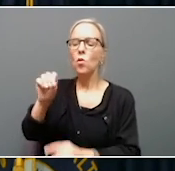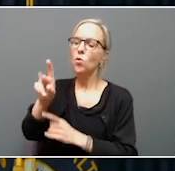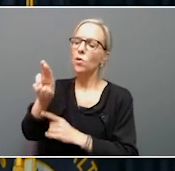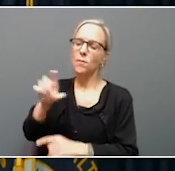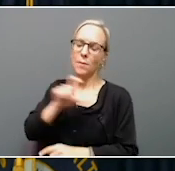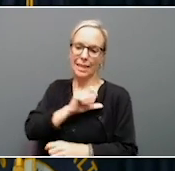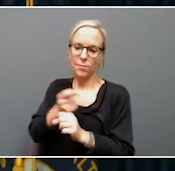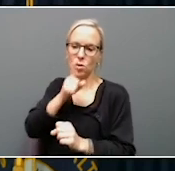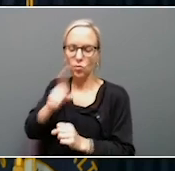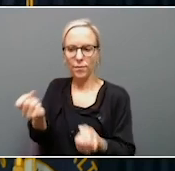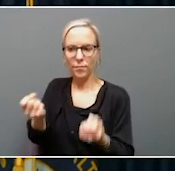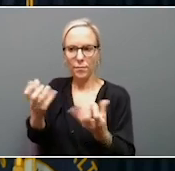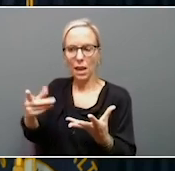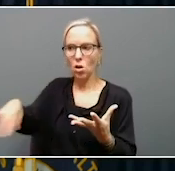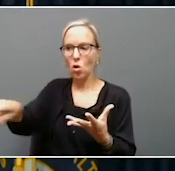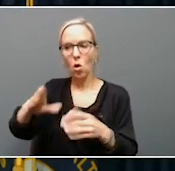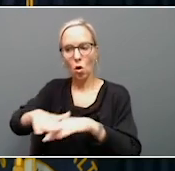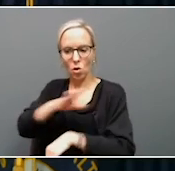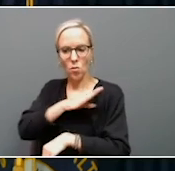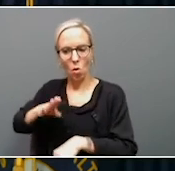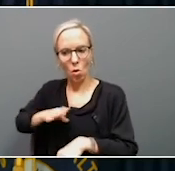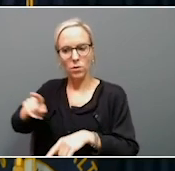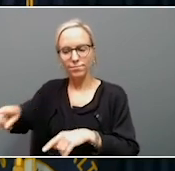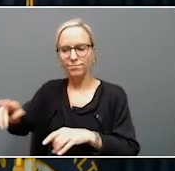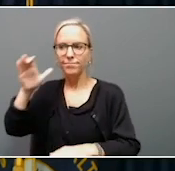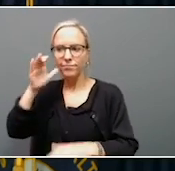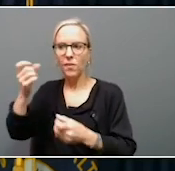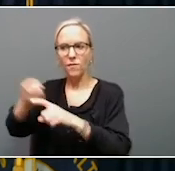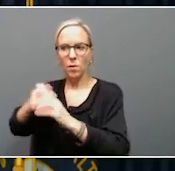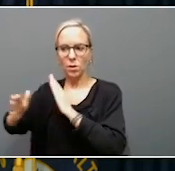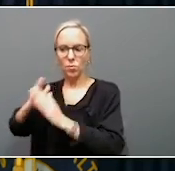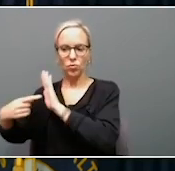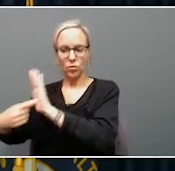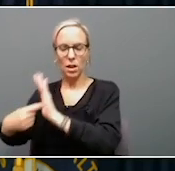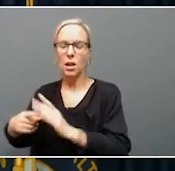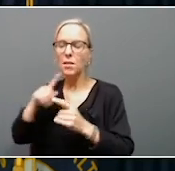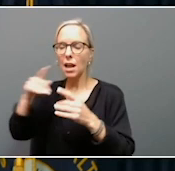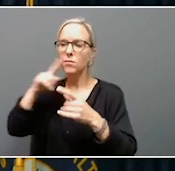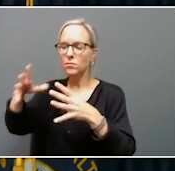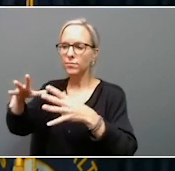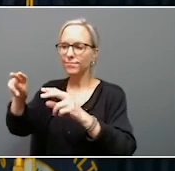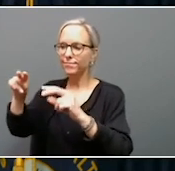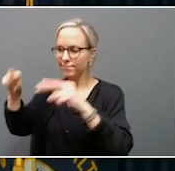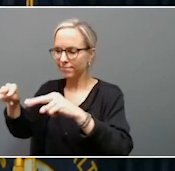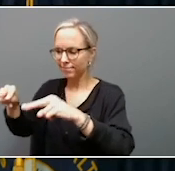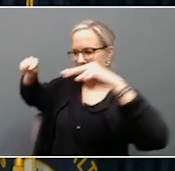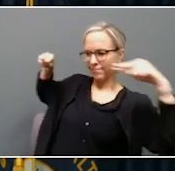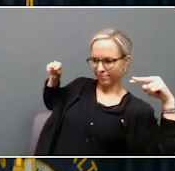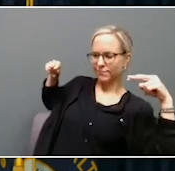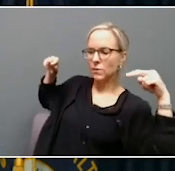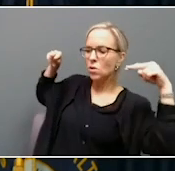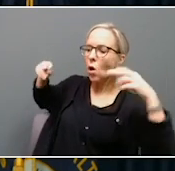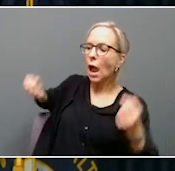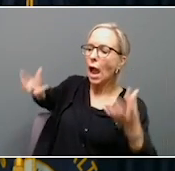voices that are heard. You know, as we back out of that into the broader context, we do have to look at how much space we